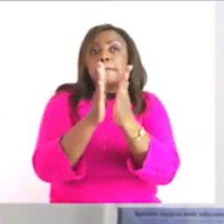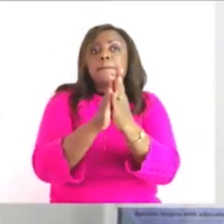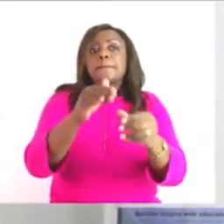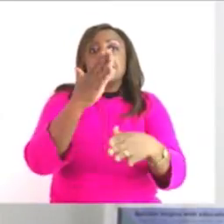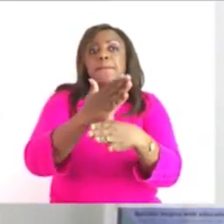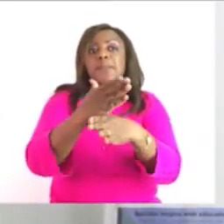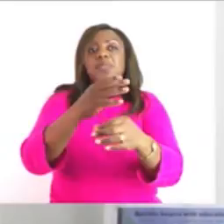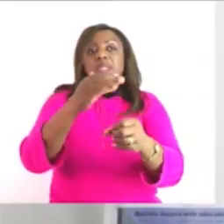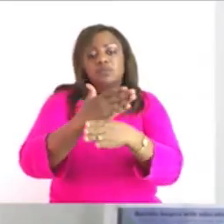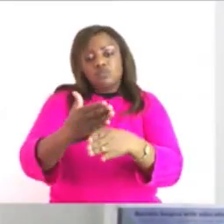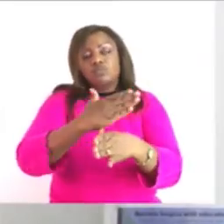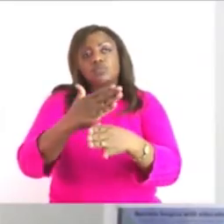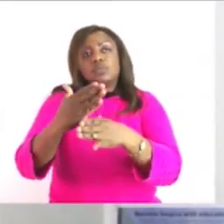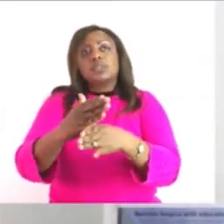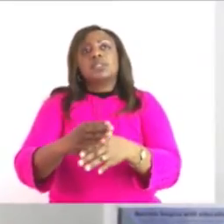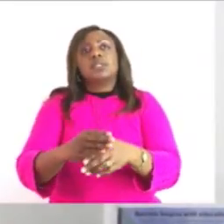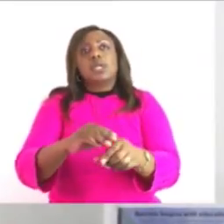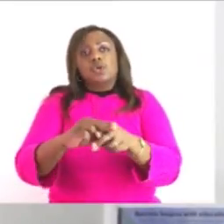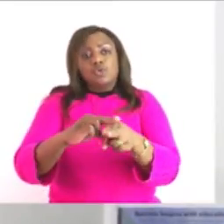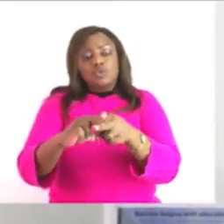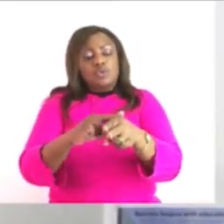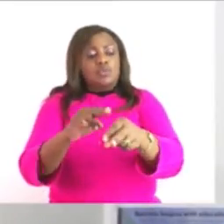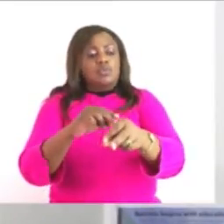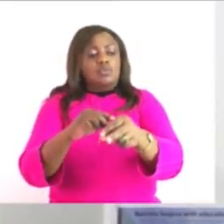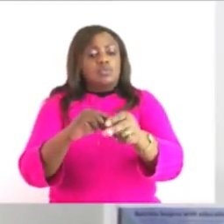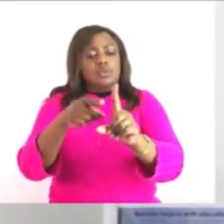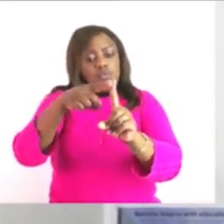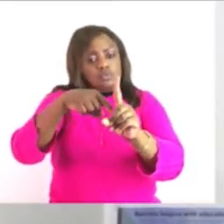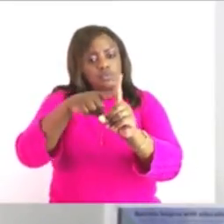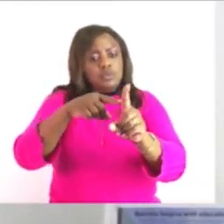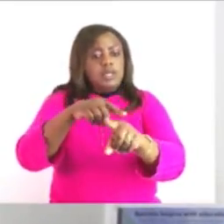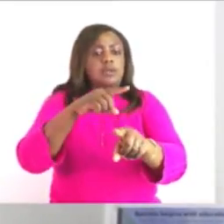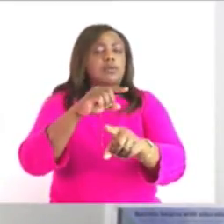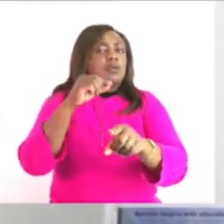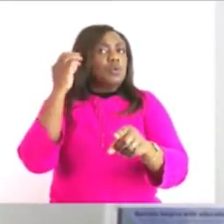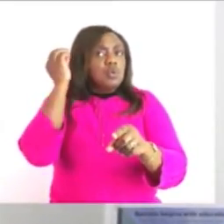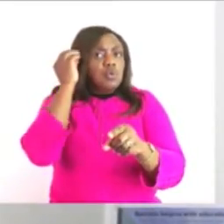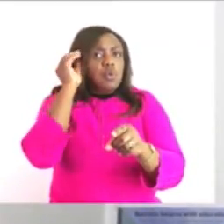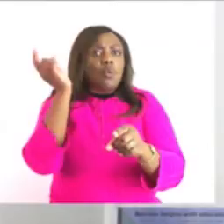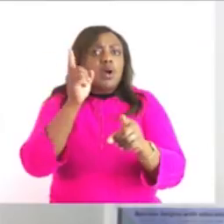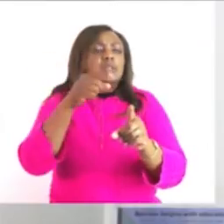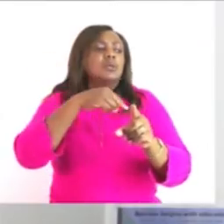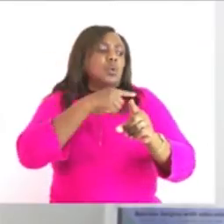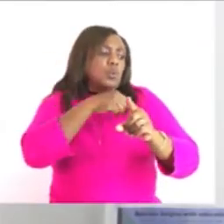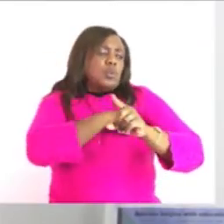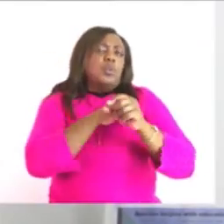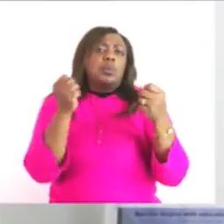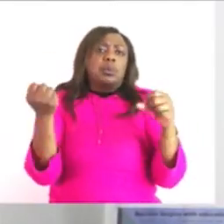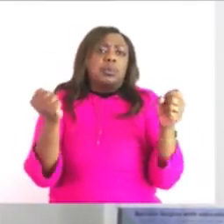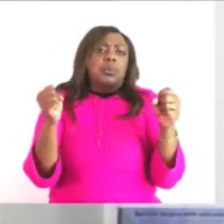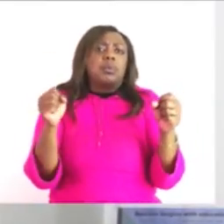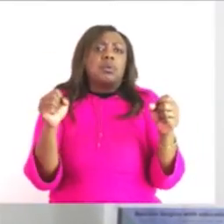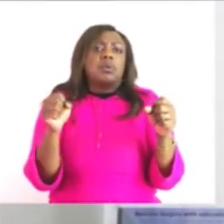you can temperature you can take a temperature at any shop or mall they are taking temperature with